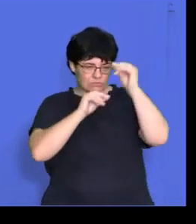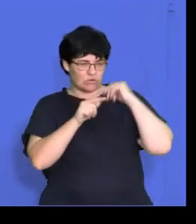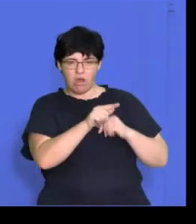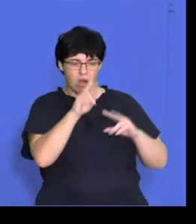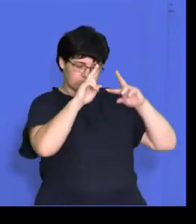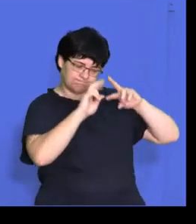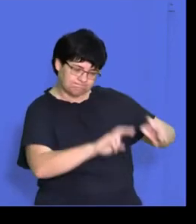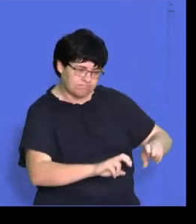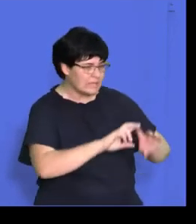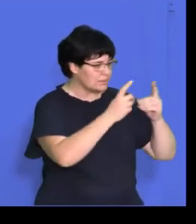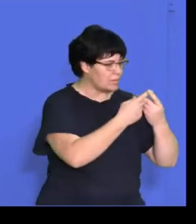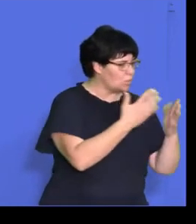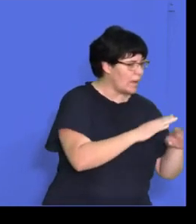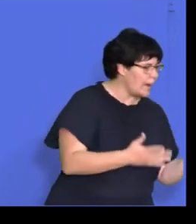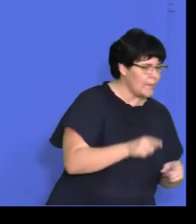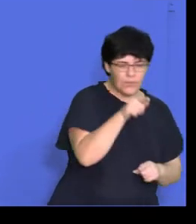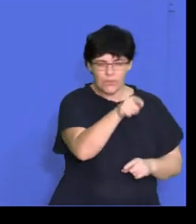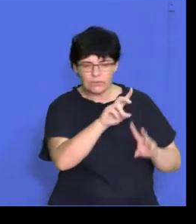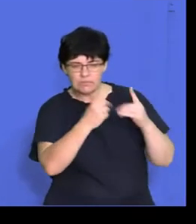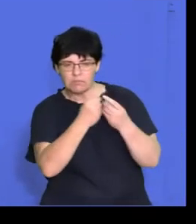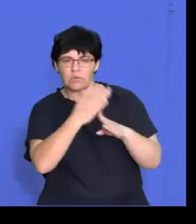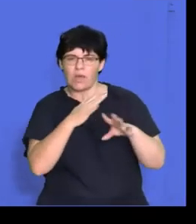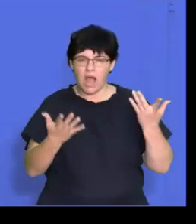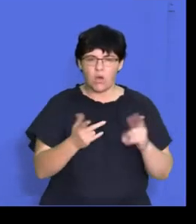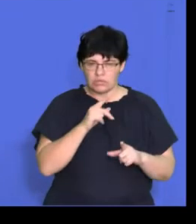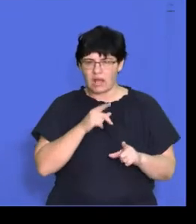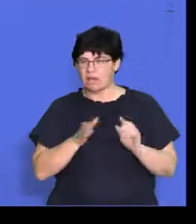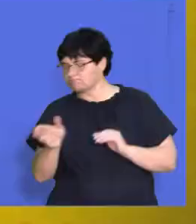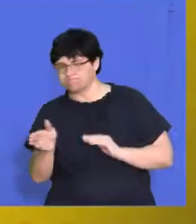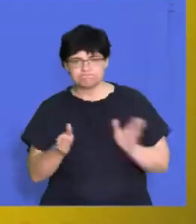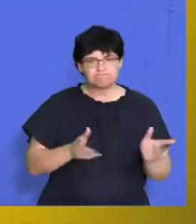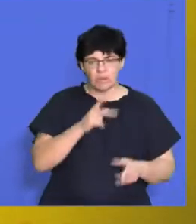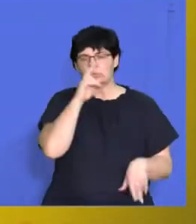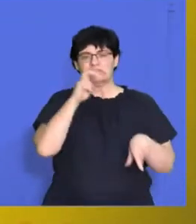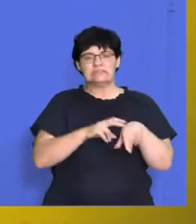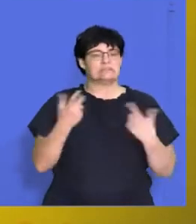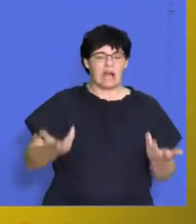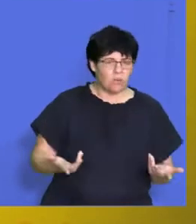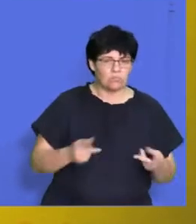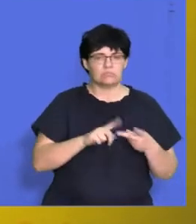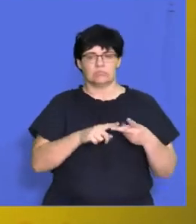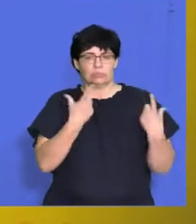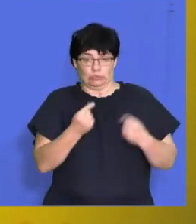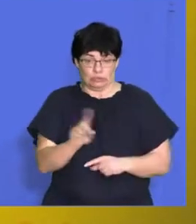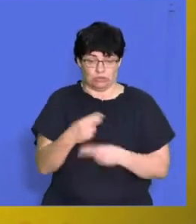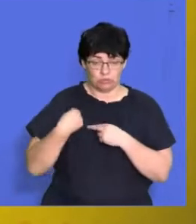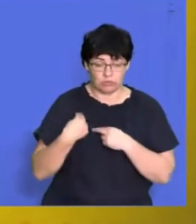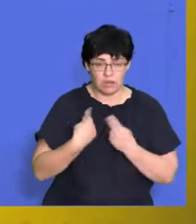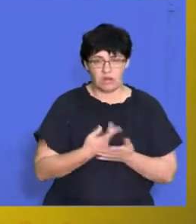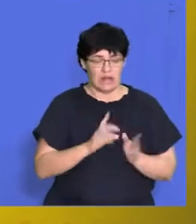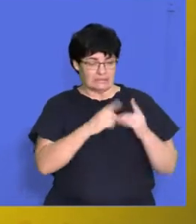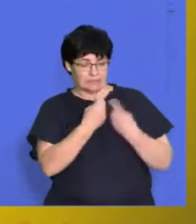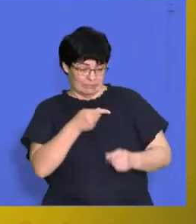explore different departments so you can show them where to go around the business, what to do in the business, which